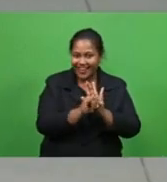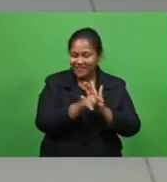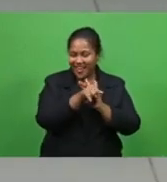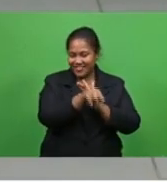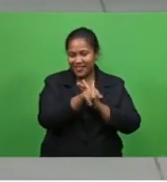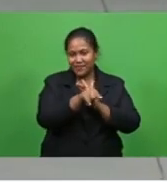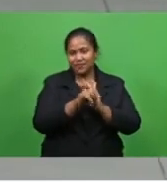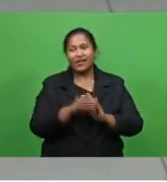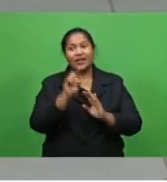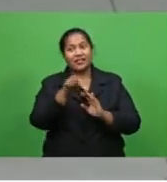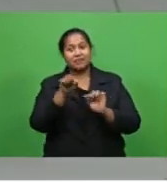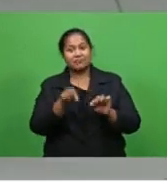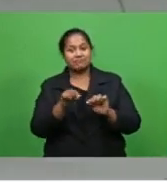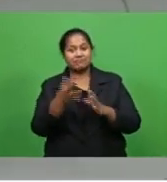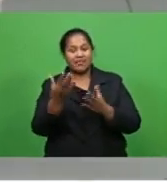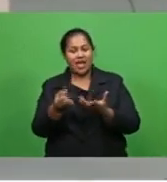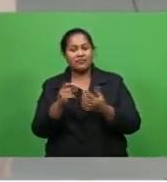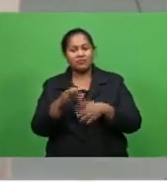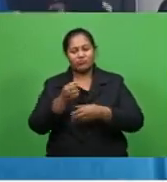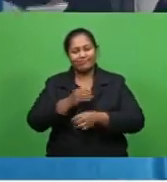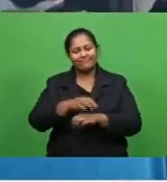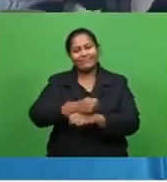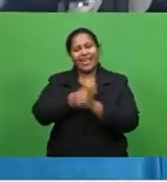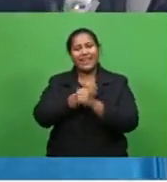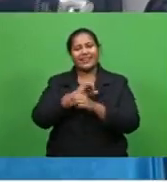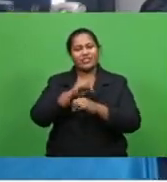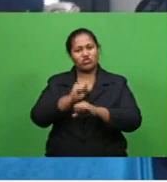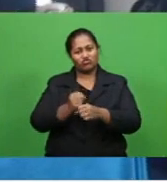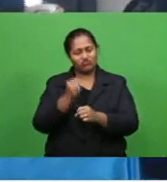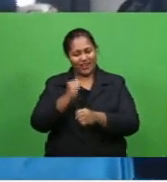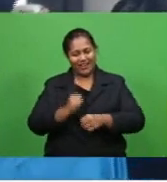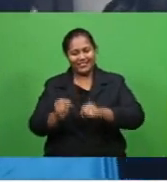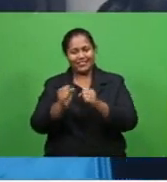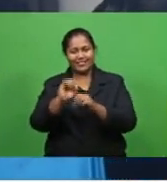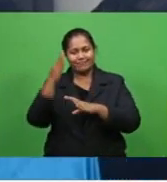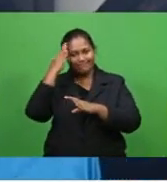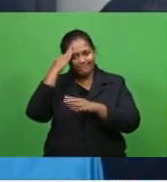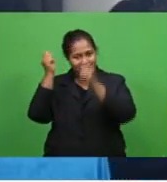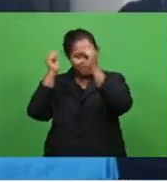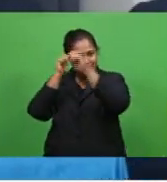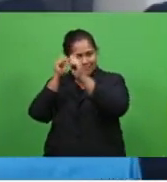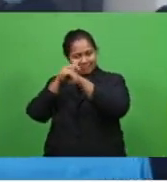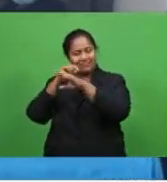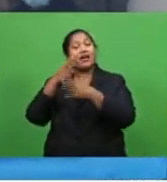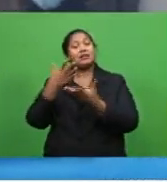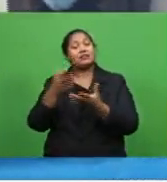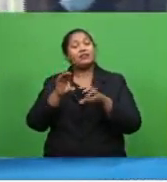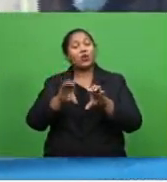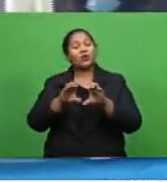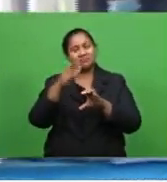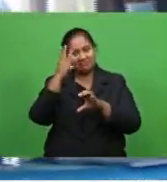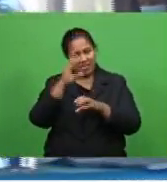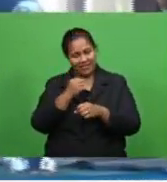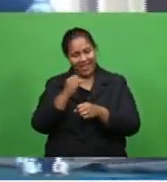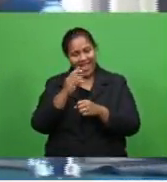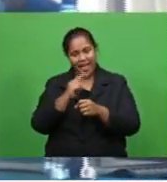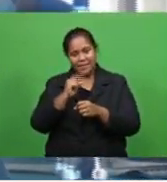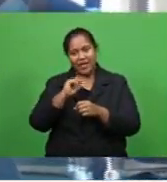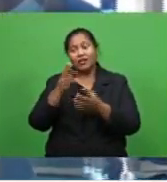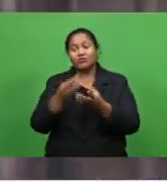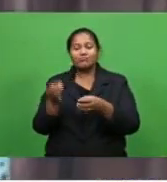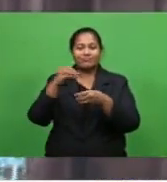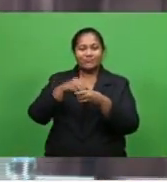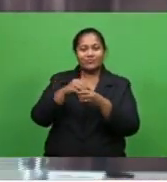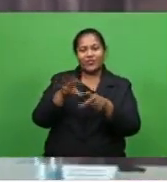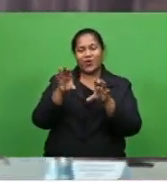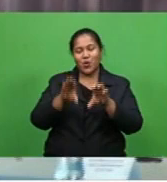the course covered from game strategies to the mindset of players Saretzlev hopes the coaches will be able to incorporate them into their coaching